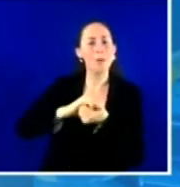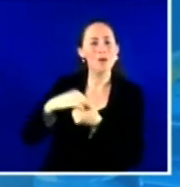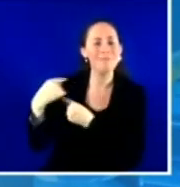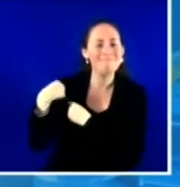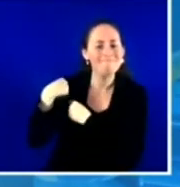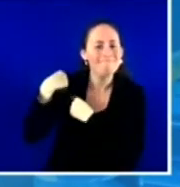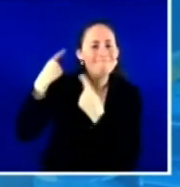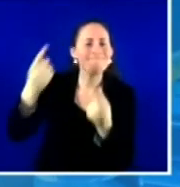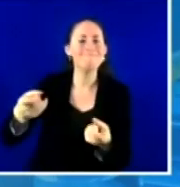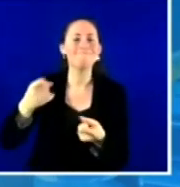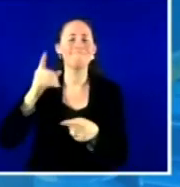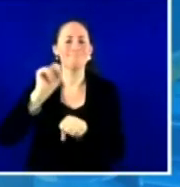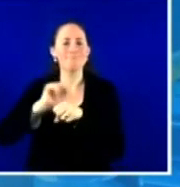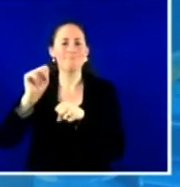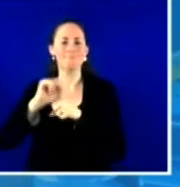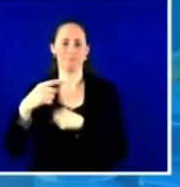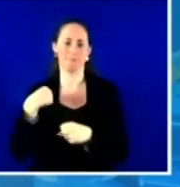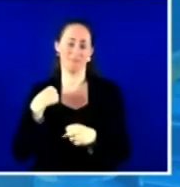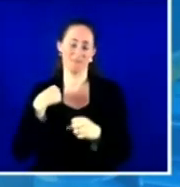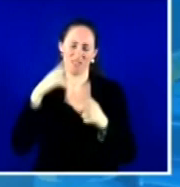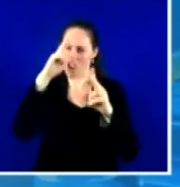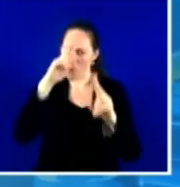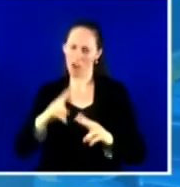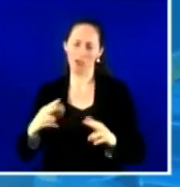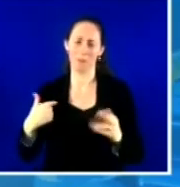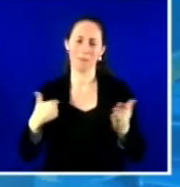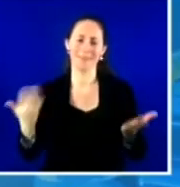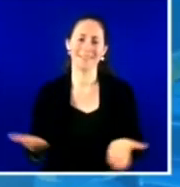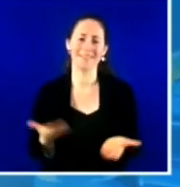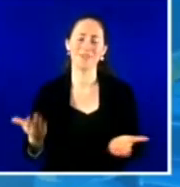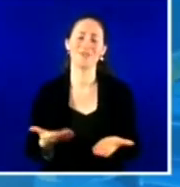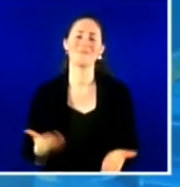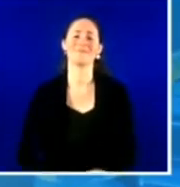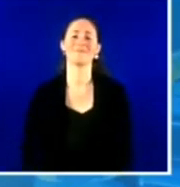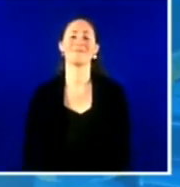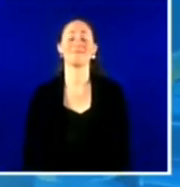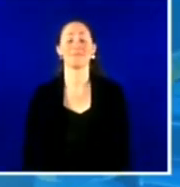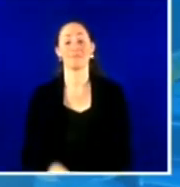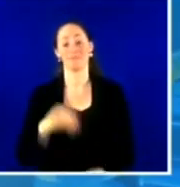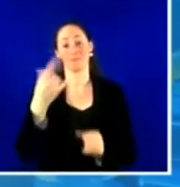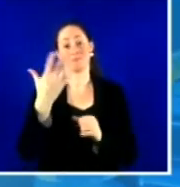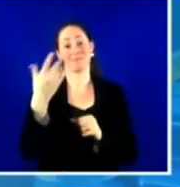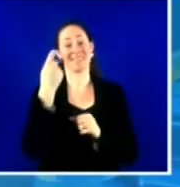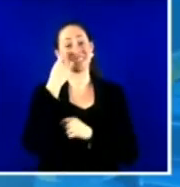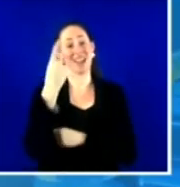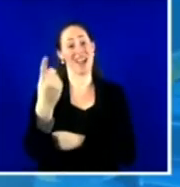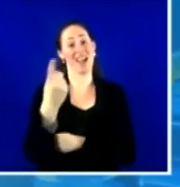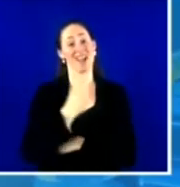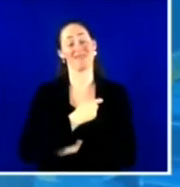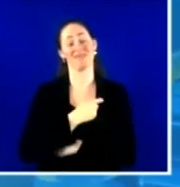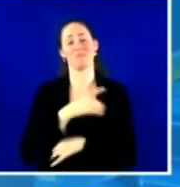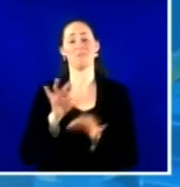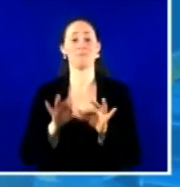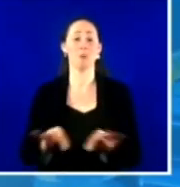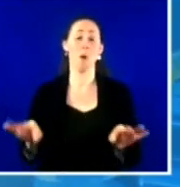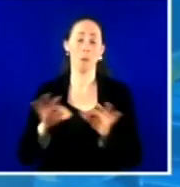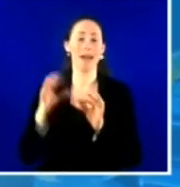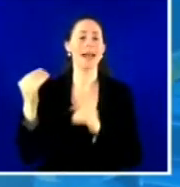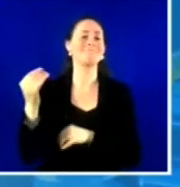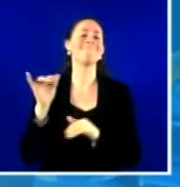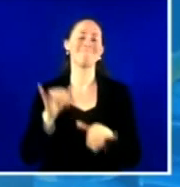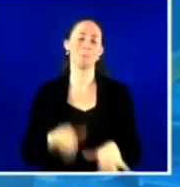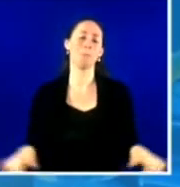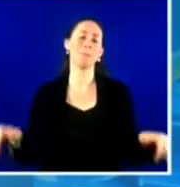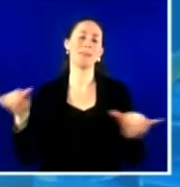today. You know, it's such an important question, and it's one that we hear a lot, right? And in my mind, there's really three